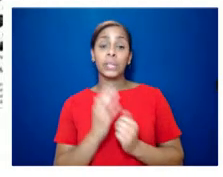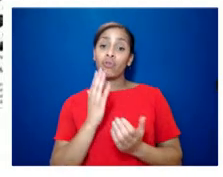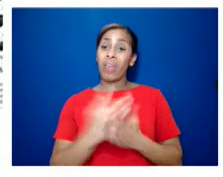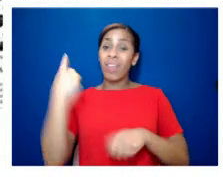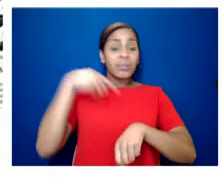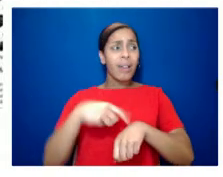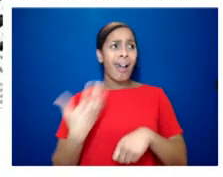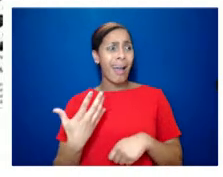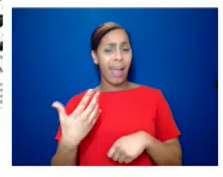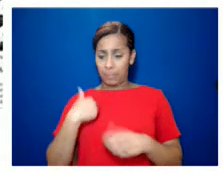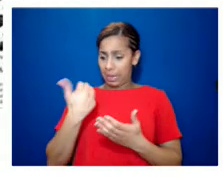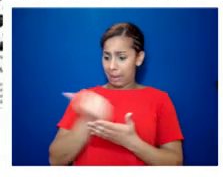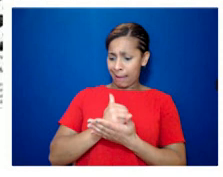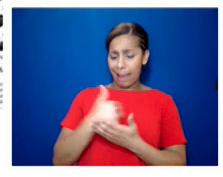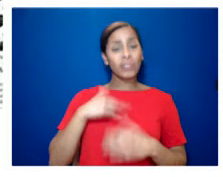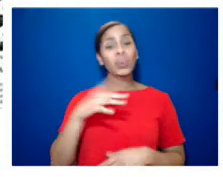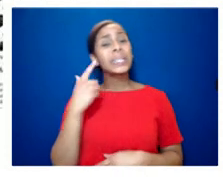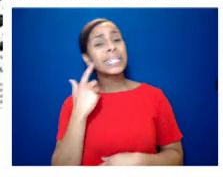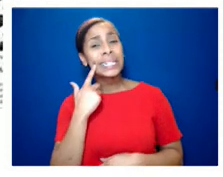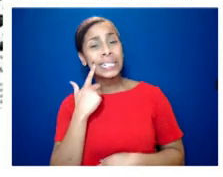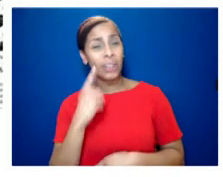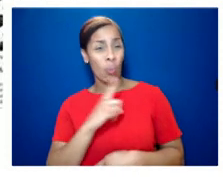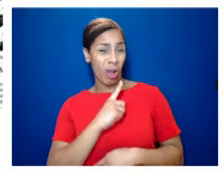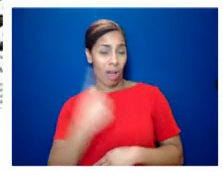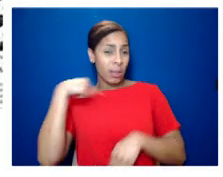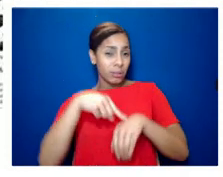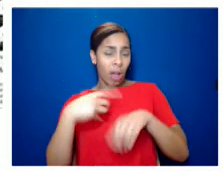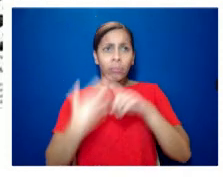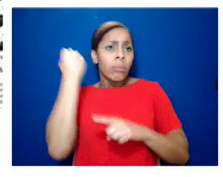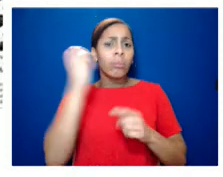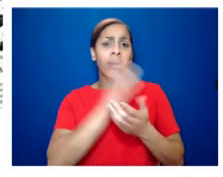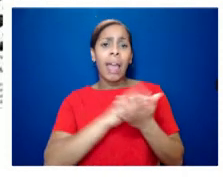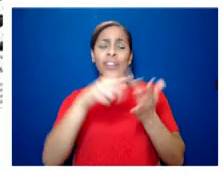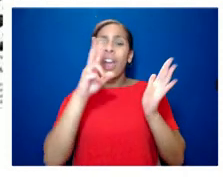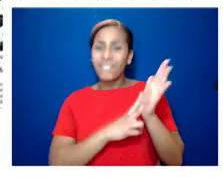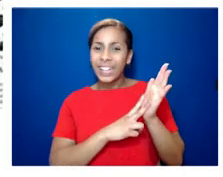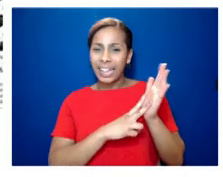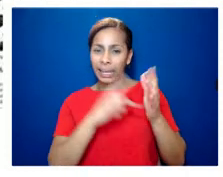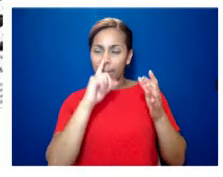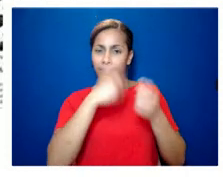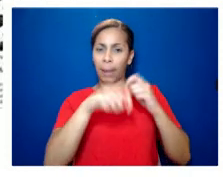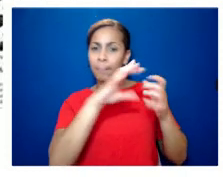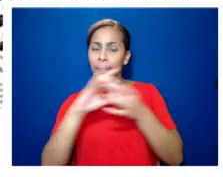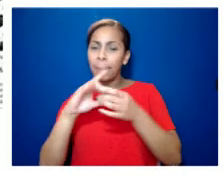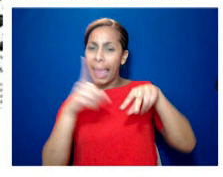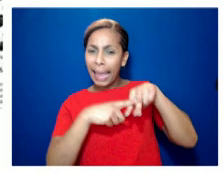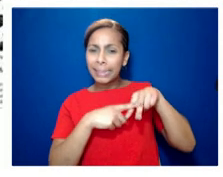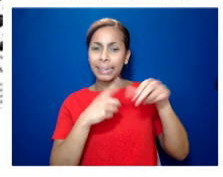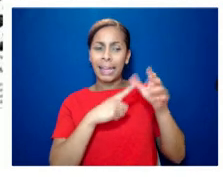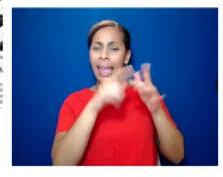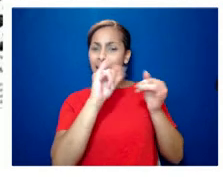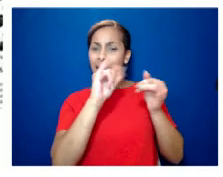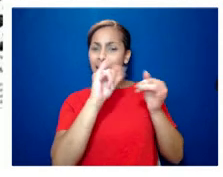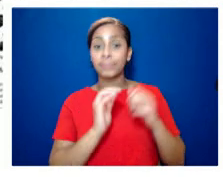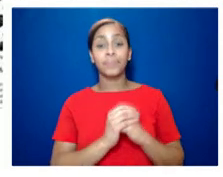due to the discovery of the hiv virus which caused aids in the early 80s and the media were very quick to stigmatize um gay men